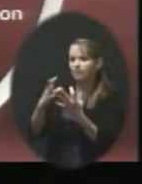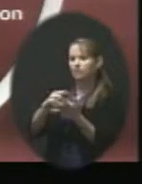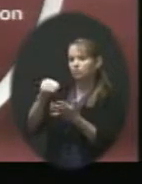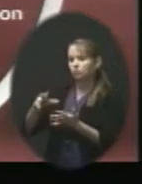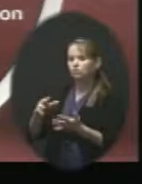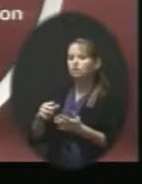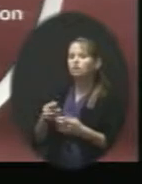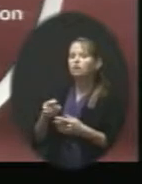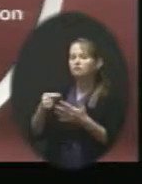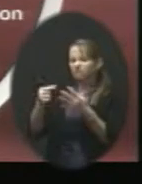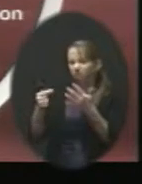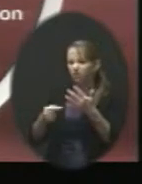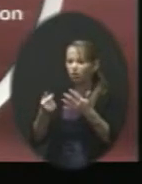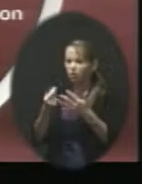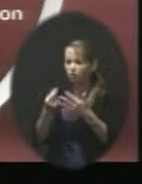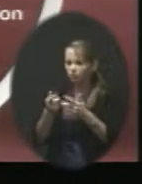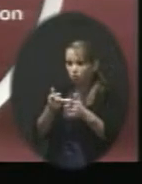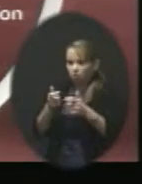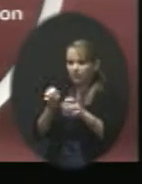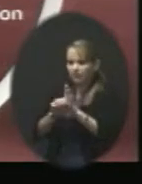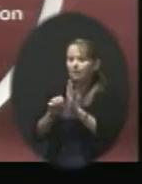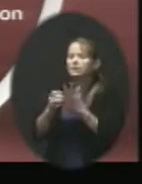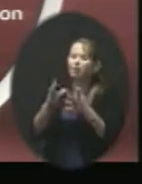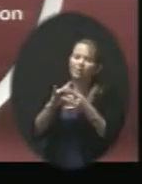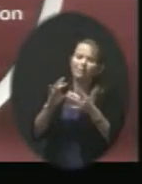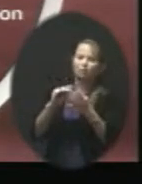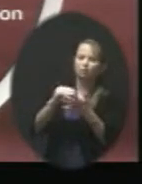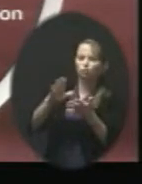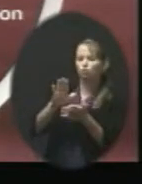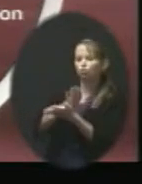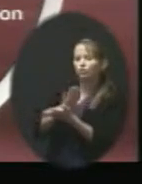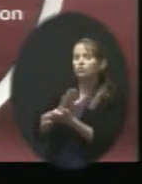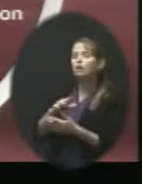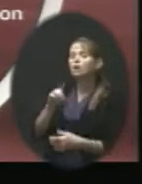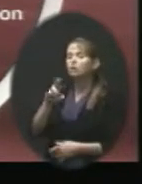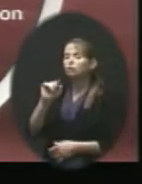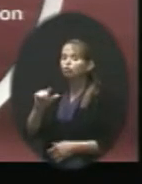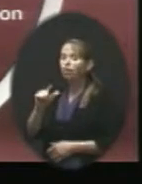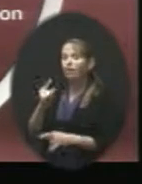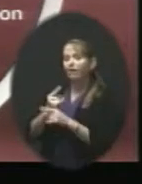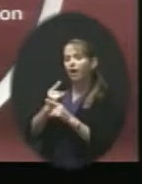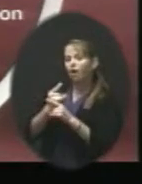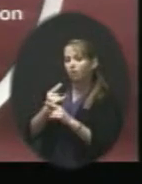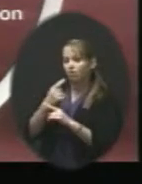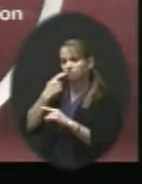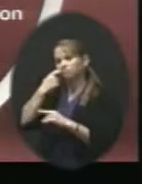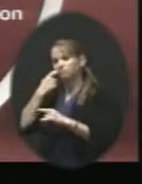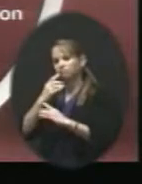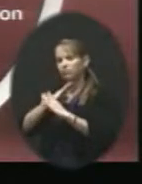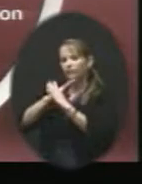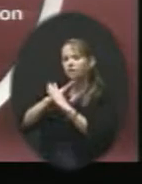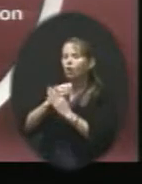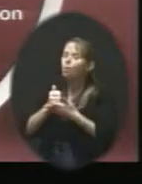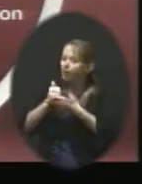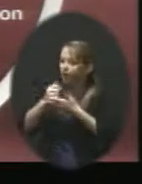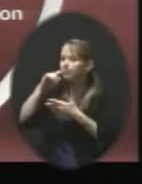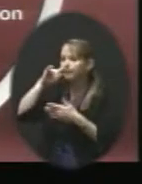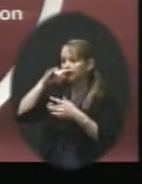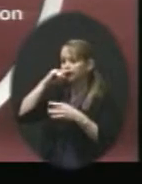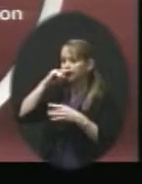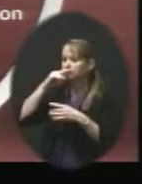quick examples, I mentioned student records, drug and alcohol prevention. We're helping kids, we're managing risk of